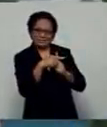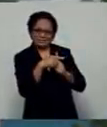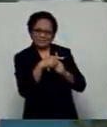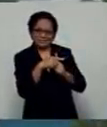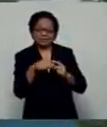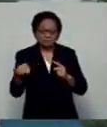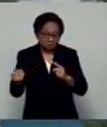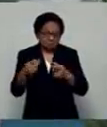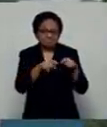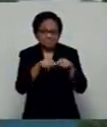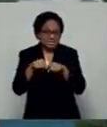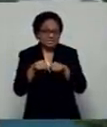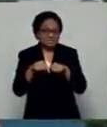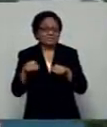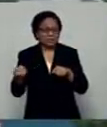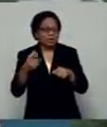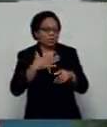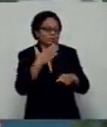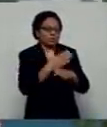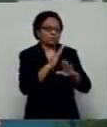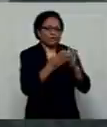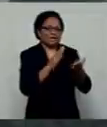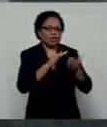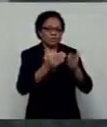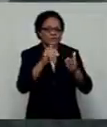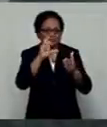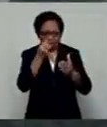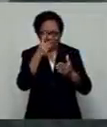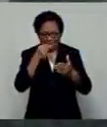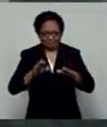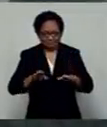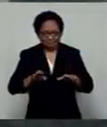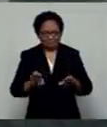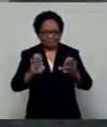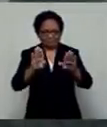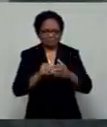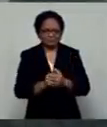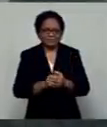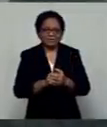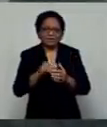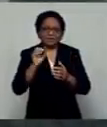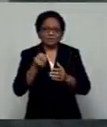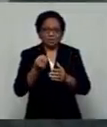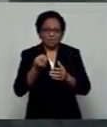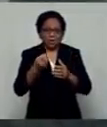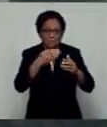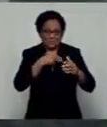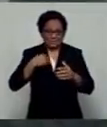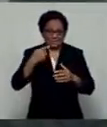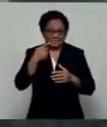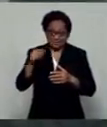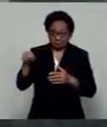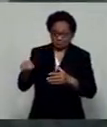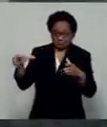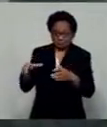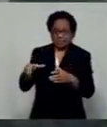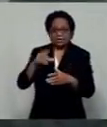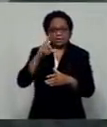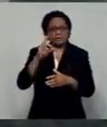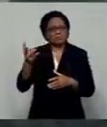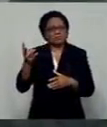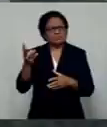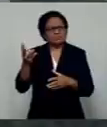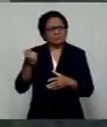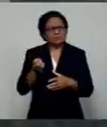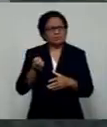rebuild their community together. Koya adds that the cooperative industry was able to earn $17.7